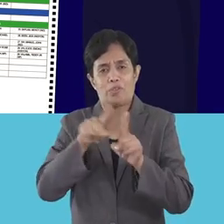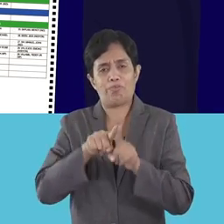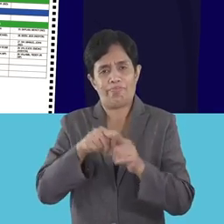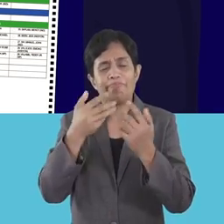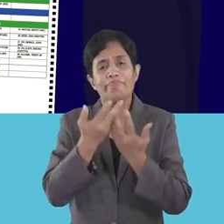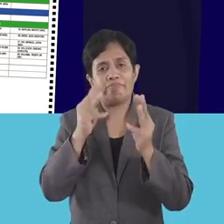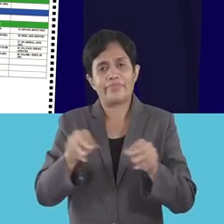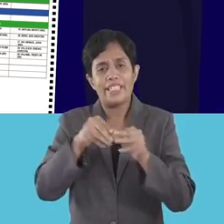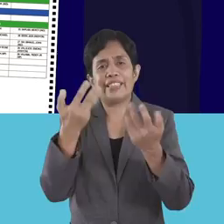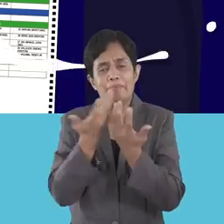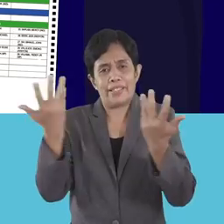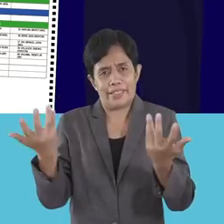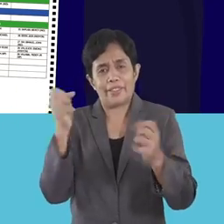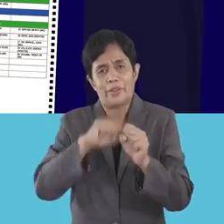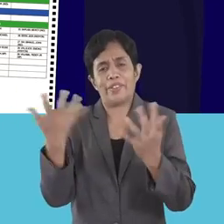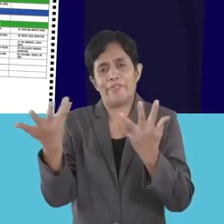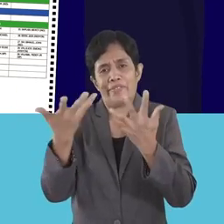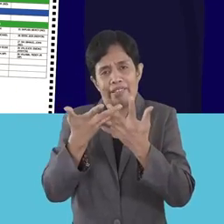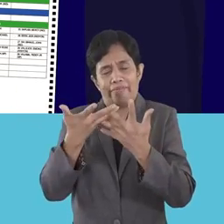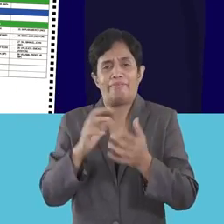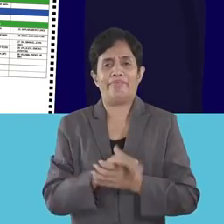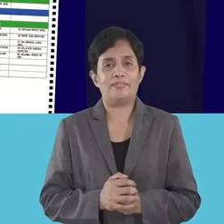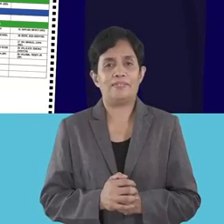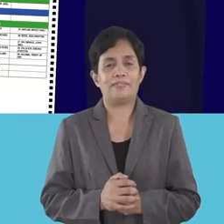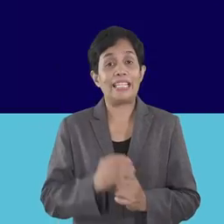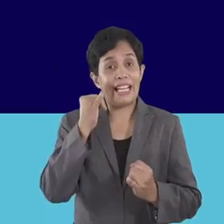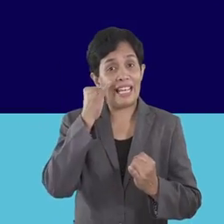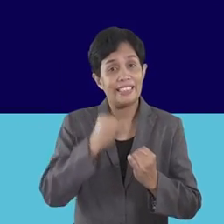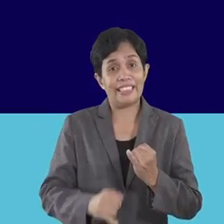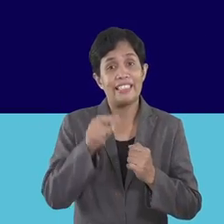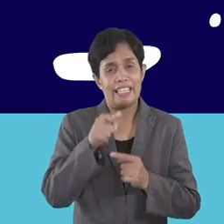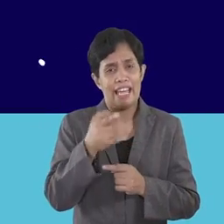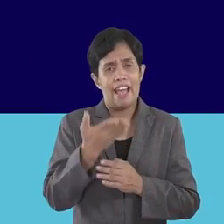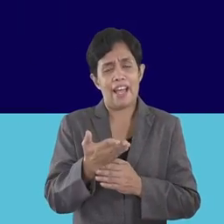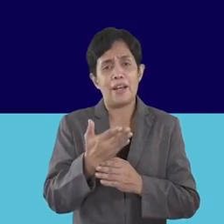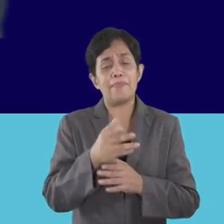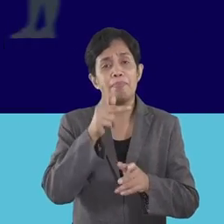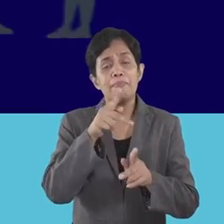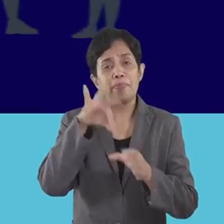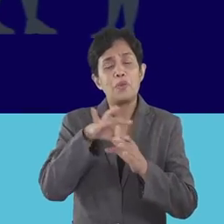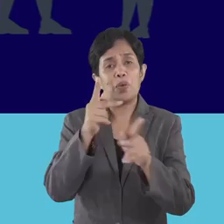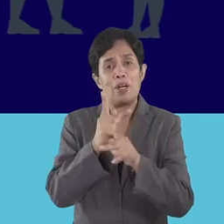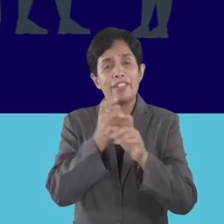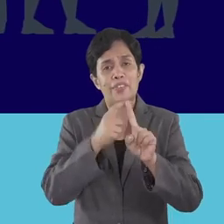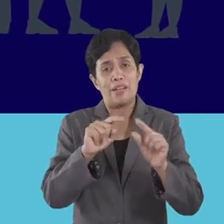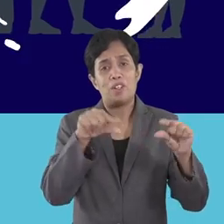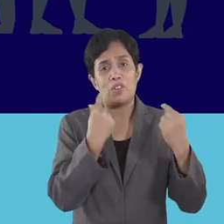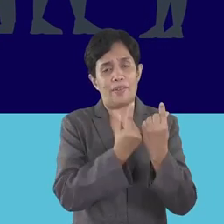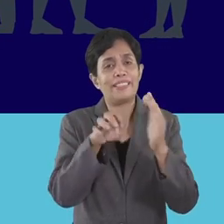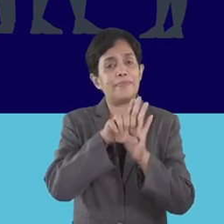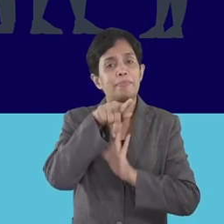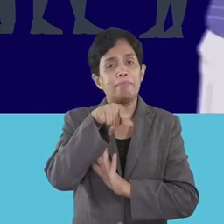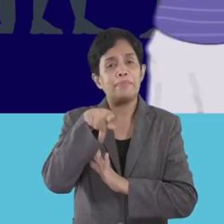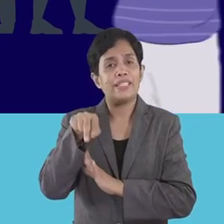also maintain separate records so the ballots are tallied. Lastly, there are poll watchers from citizen